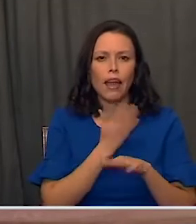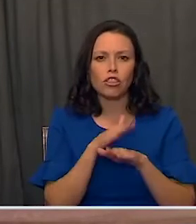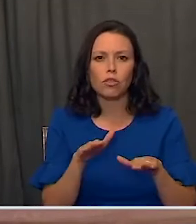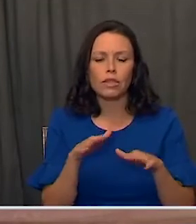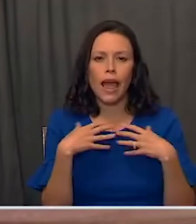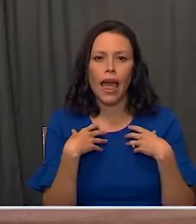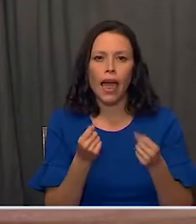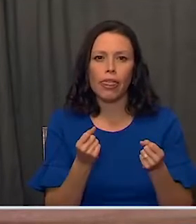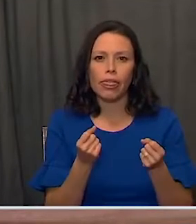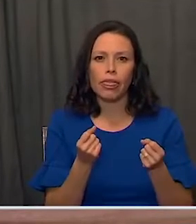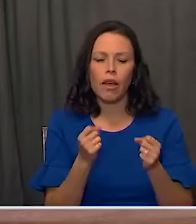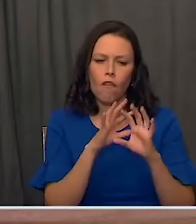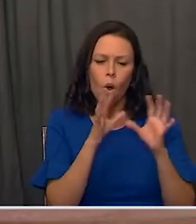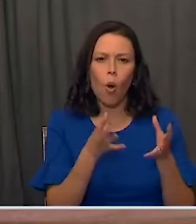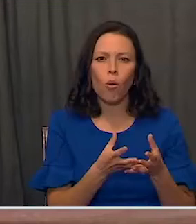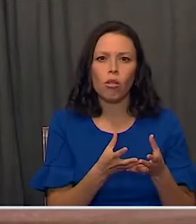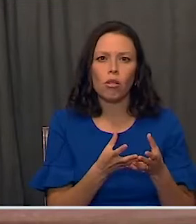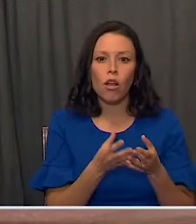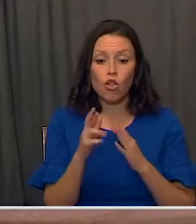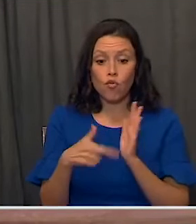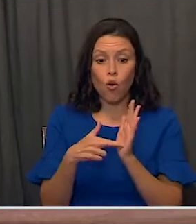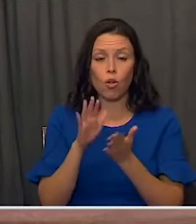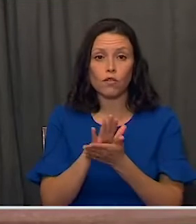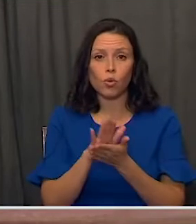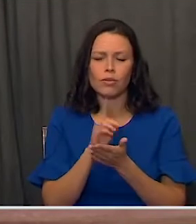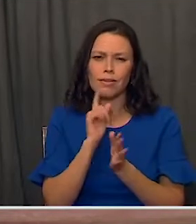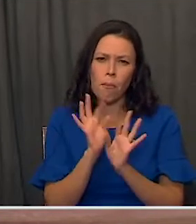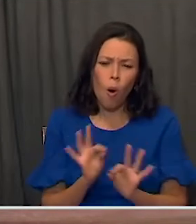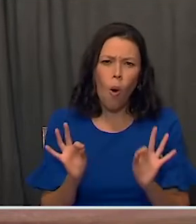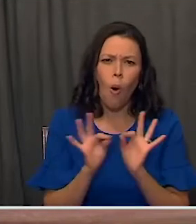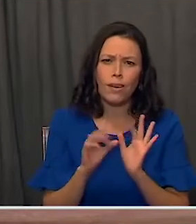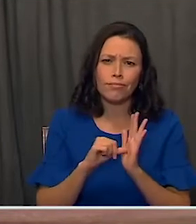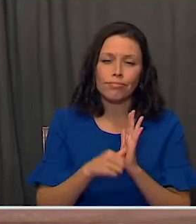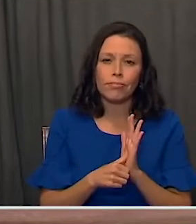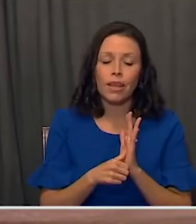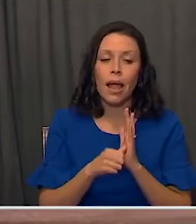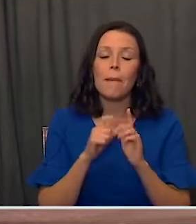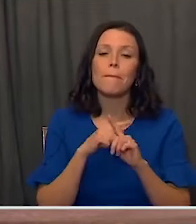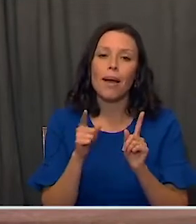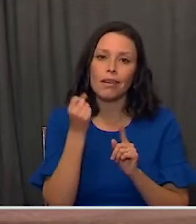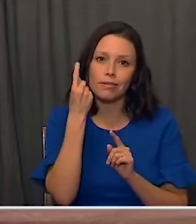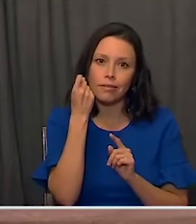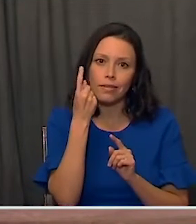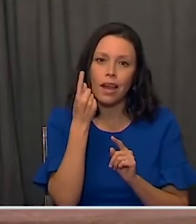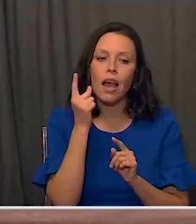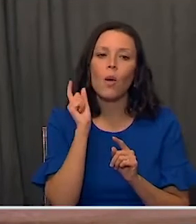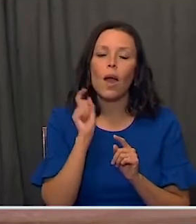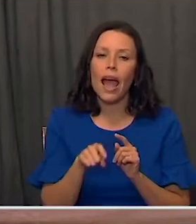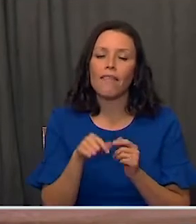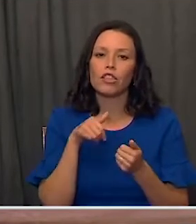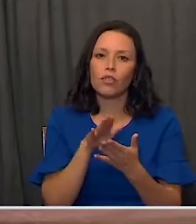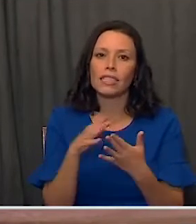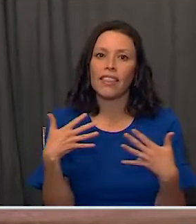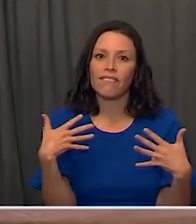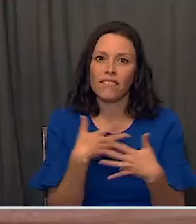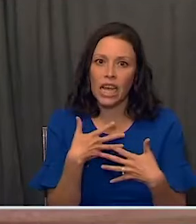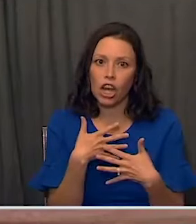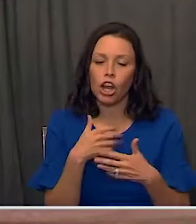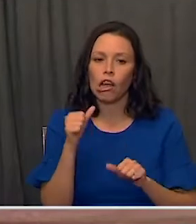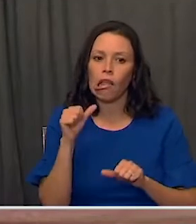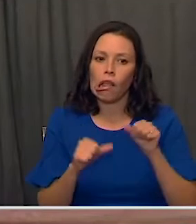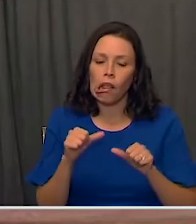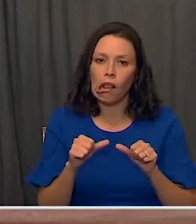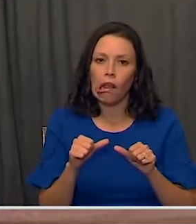The role of the school cannot be overstated. However, we also cannot overstate the need to address the fear, uncertainty, and